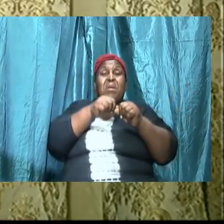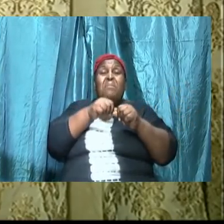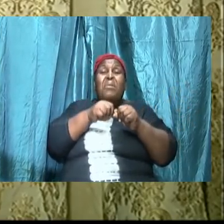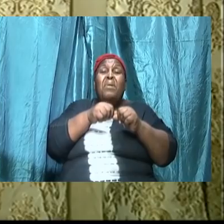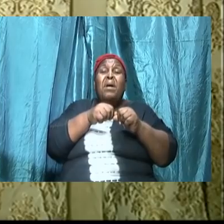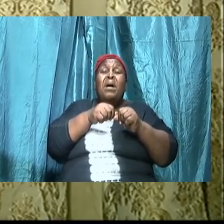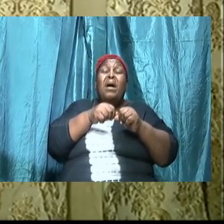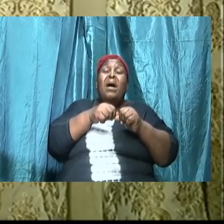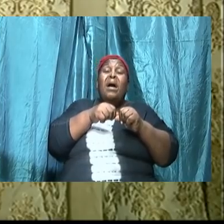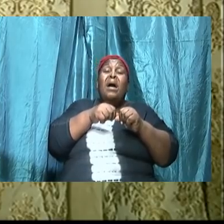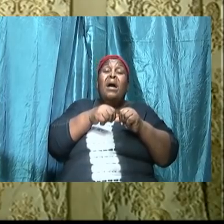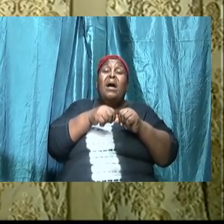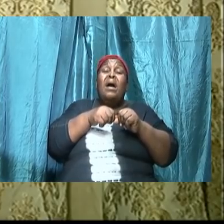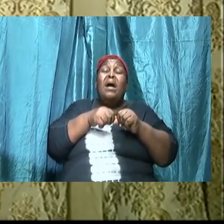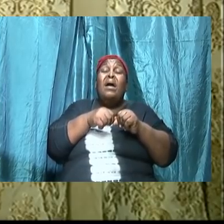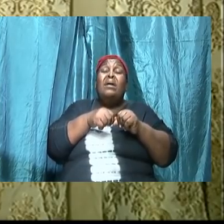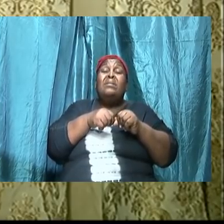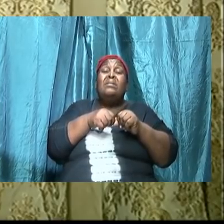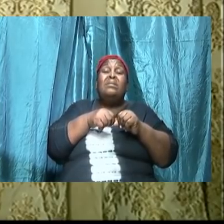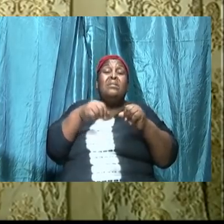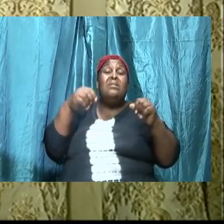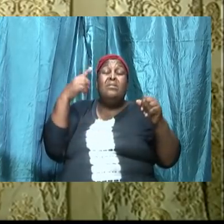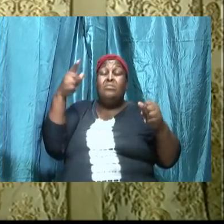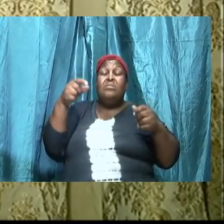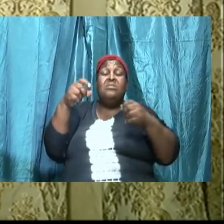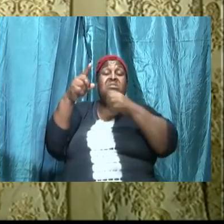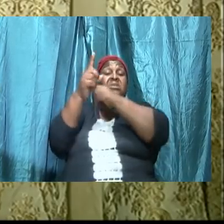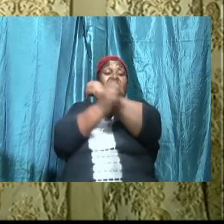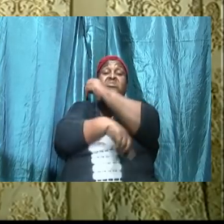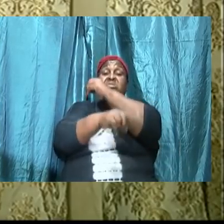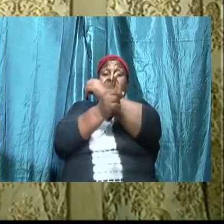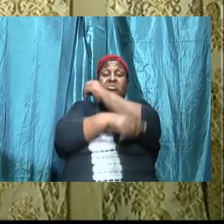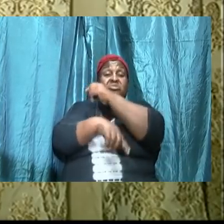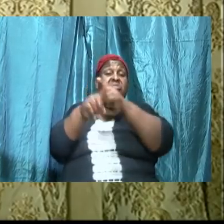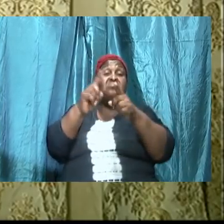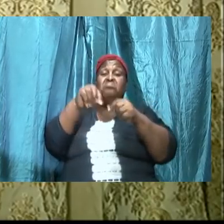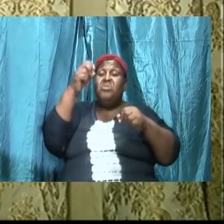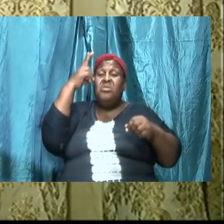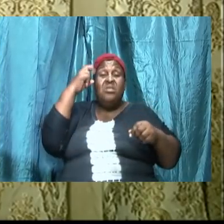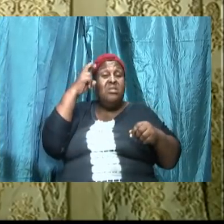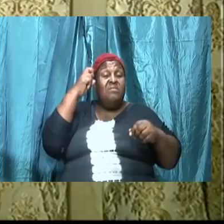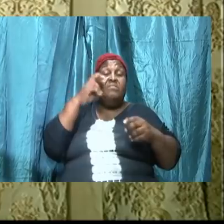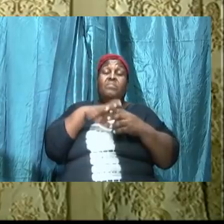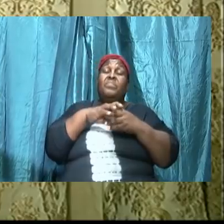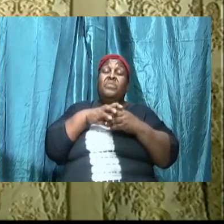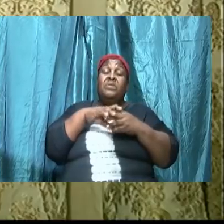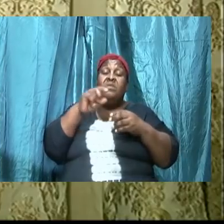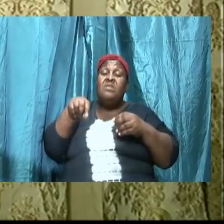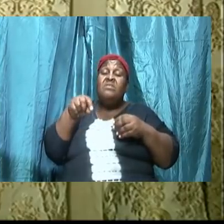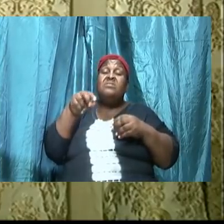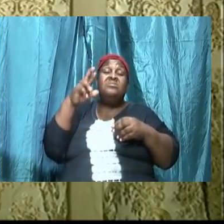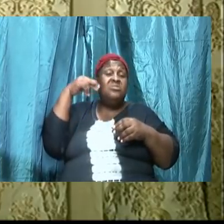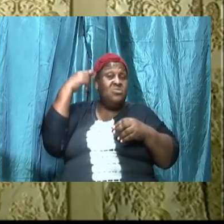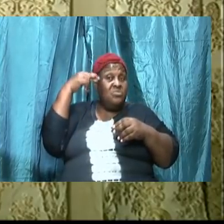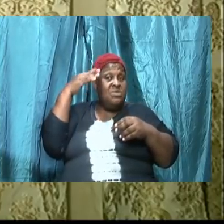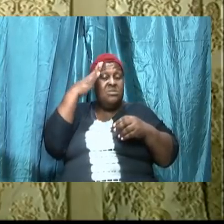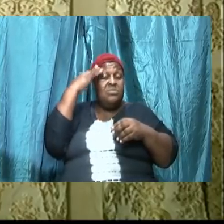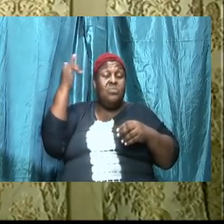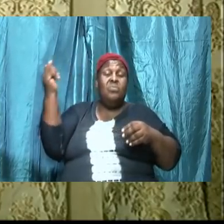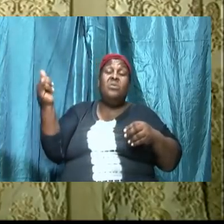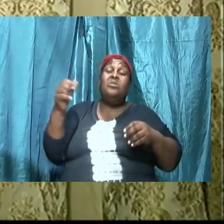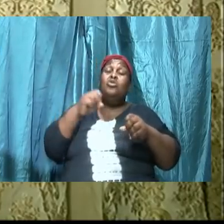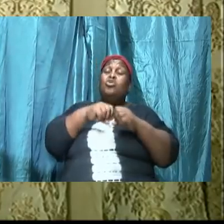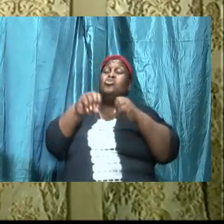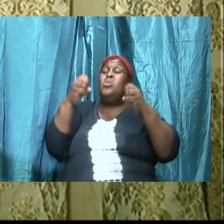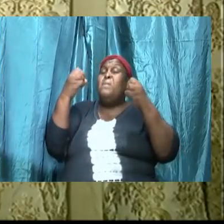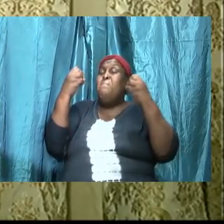temptations of the devil and this is why this is the reason why so